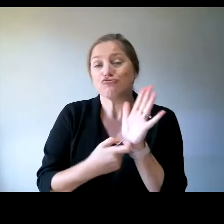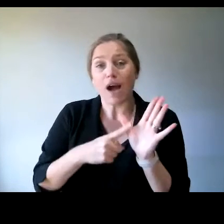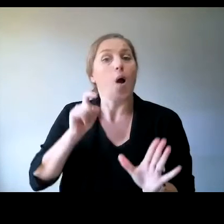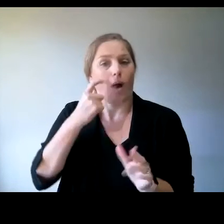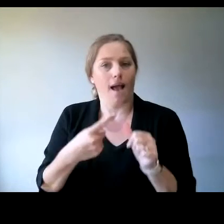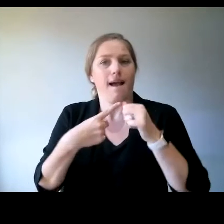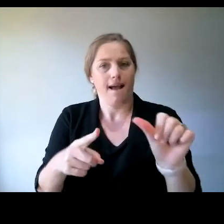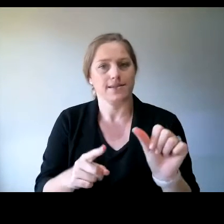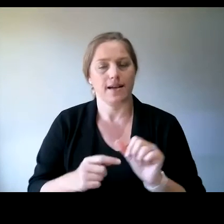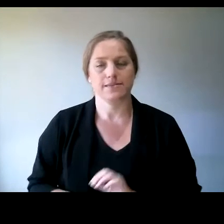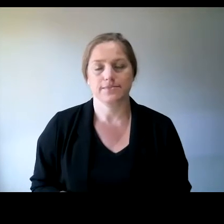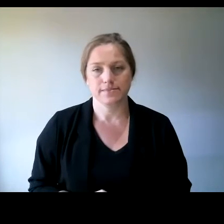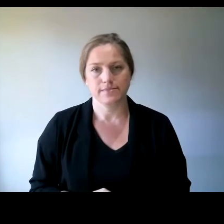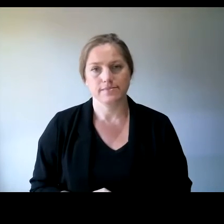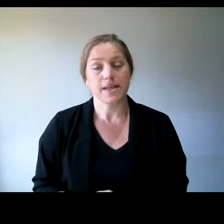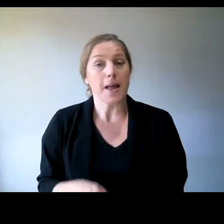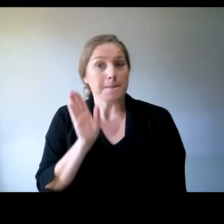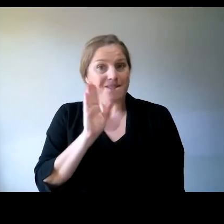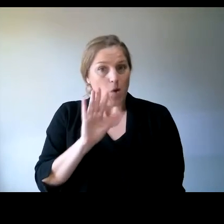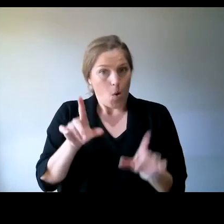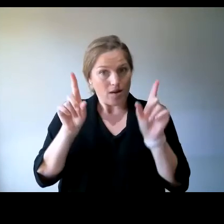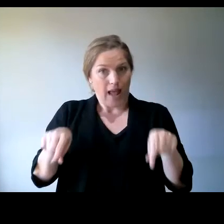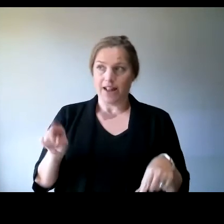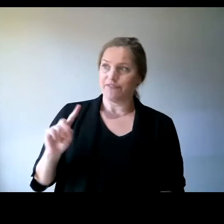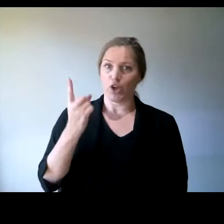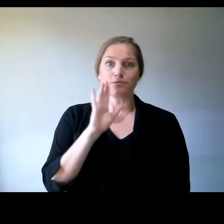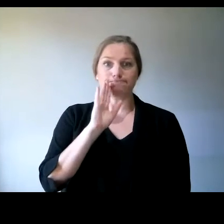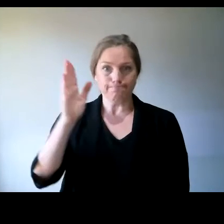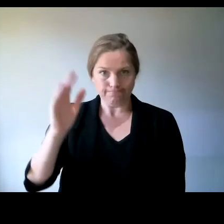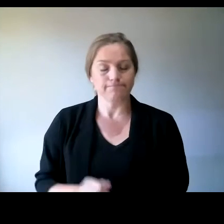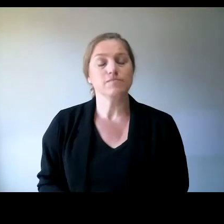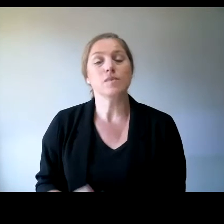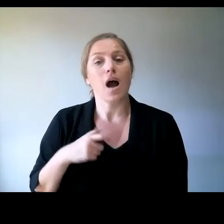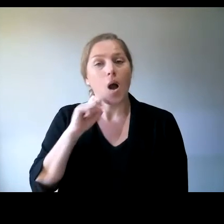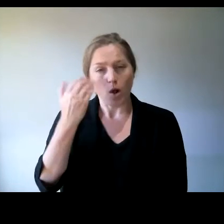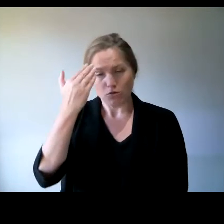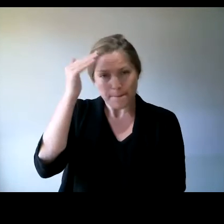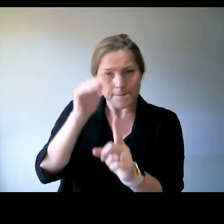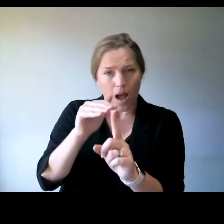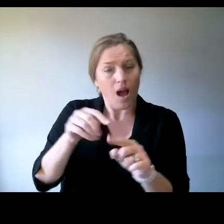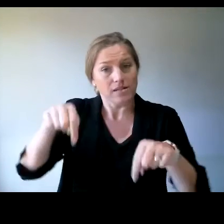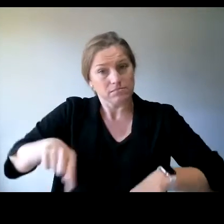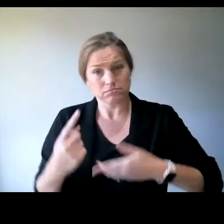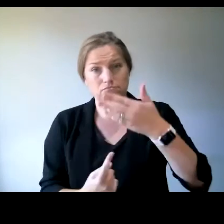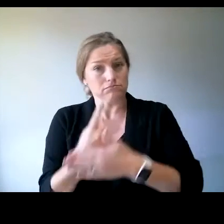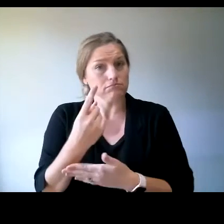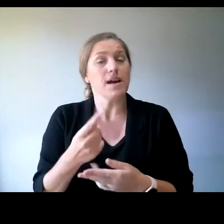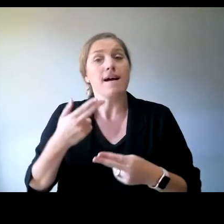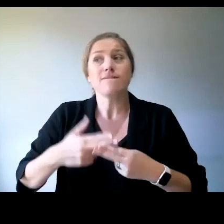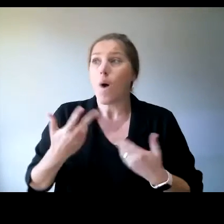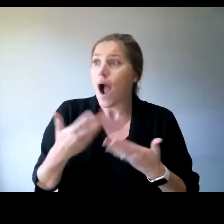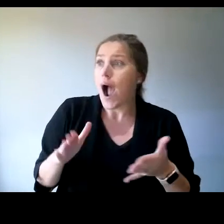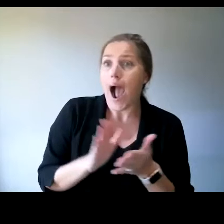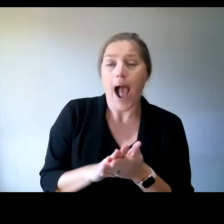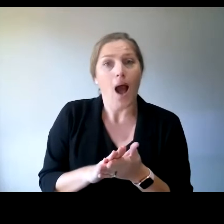Before we welcome our first guest for today, I'd just like to remind everyone that this campaign exists because of collaboration, and collaboration is